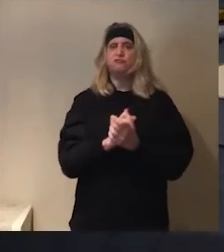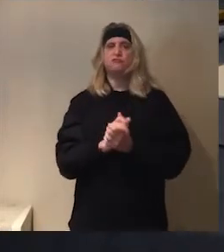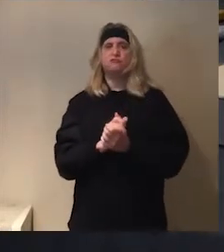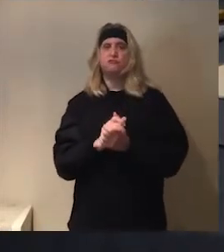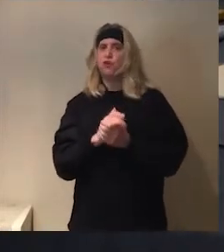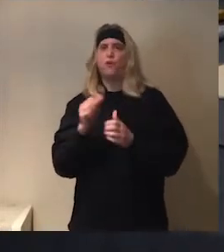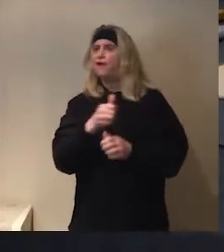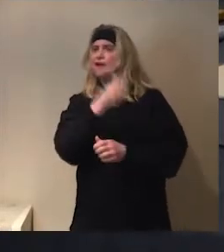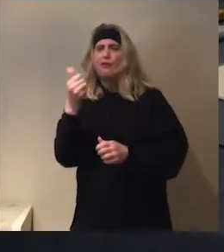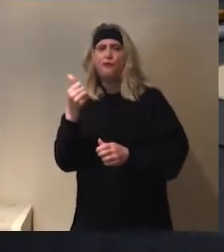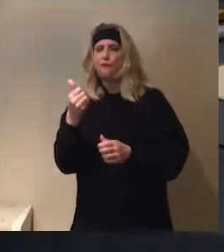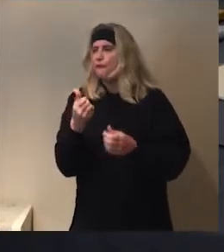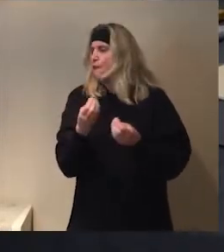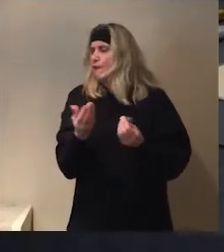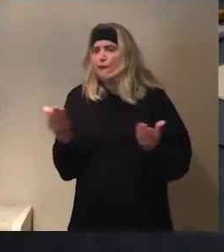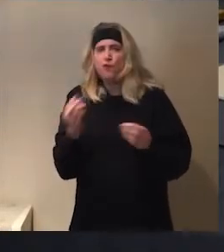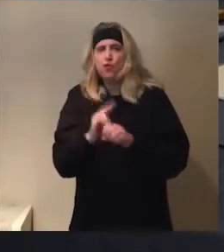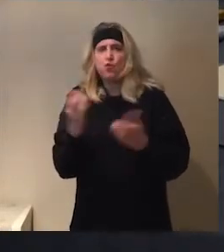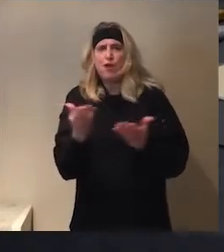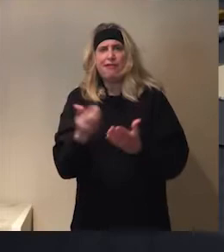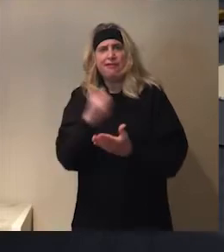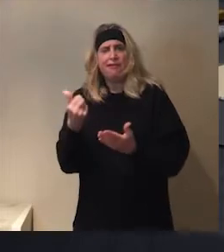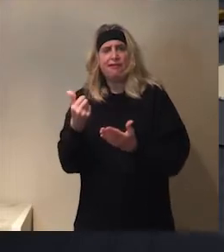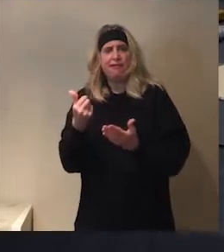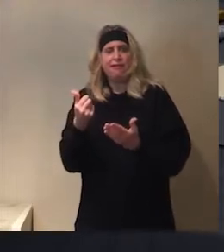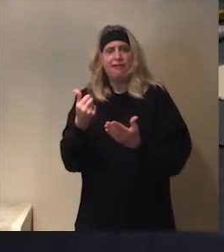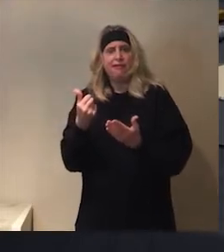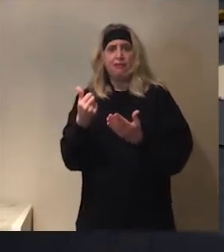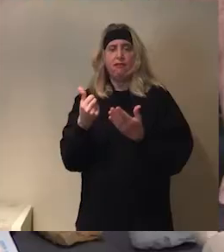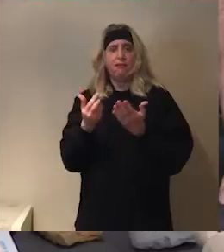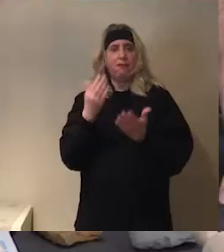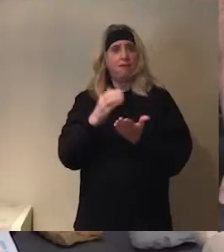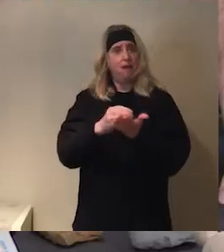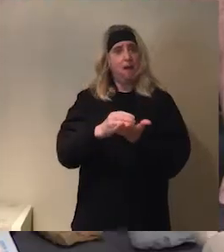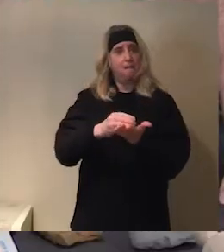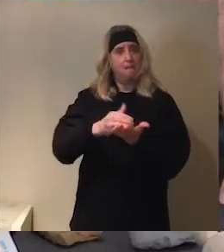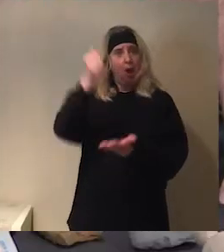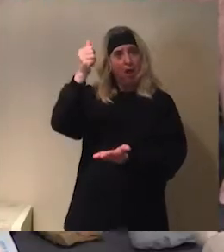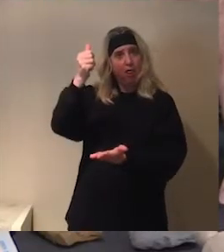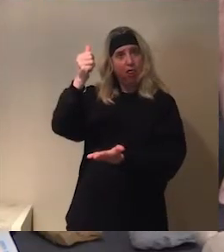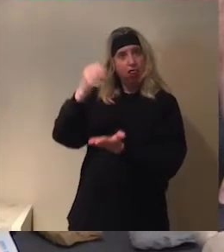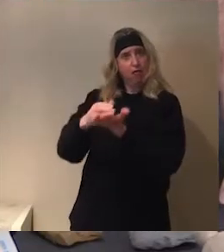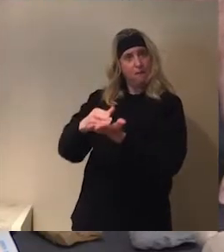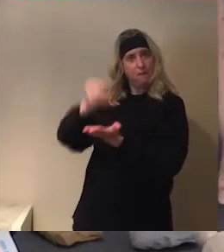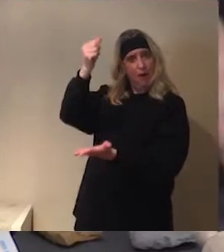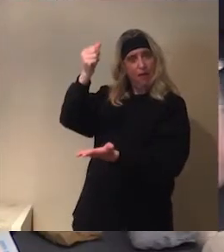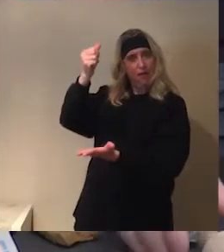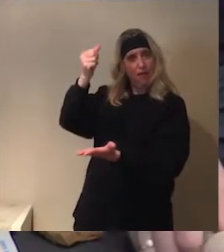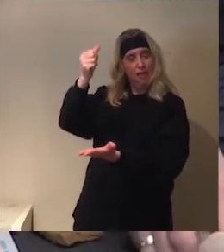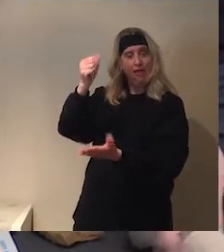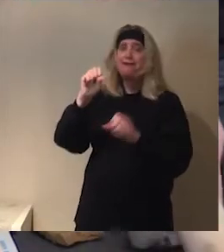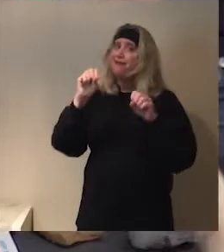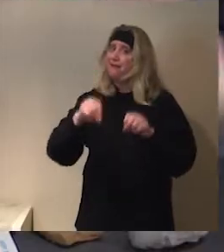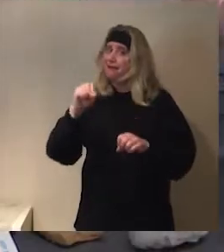What other tools are we going to use, Dominique? Maybe a bottle? Yes. A bottle. Yes.